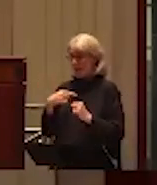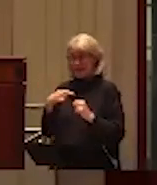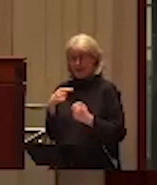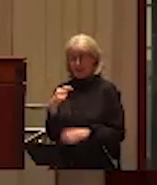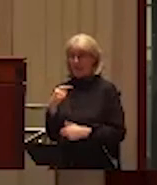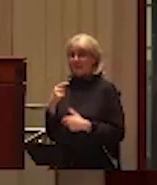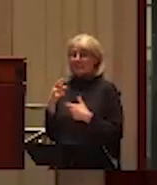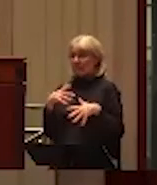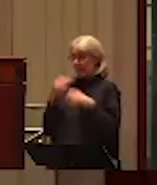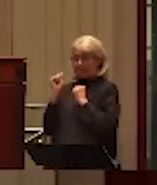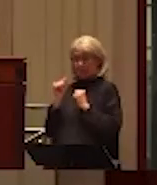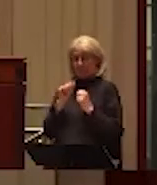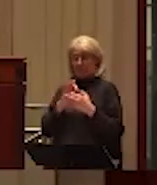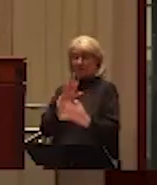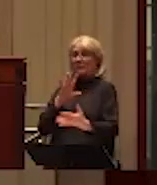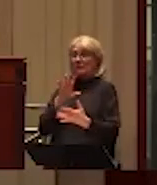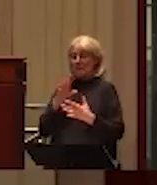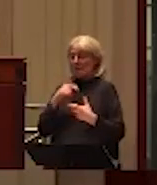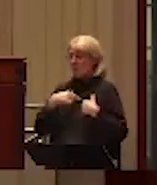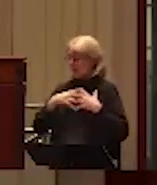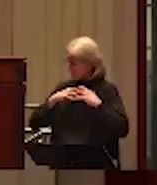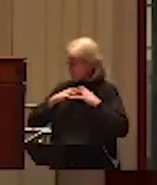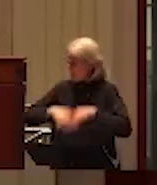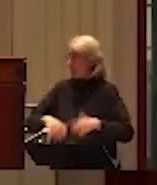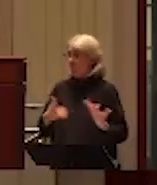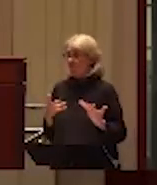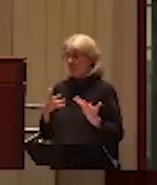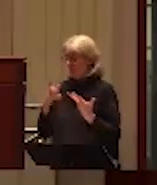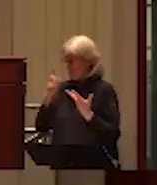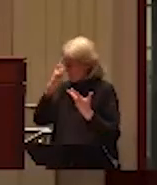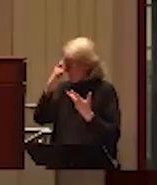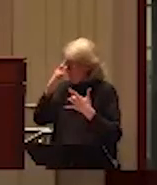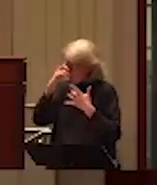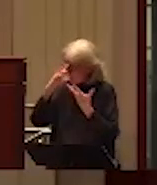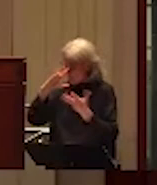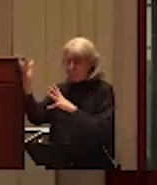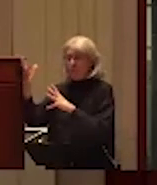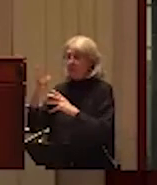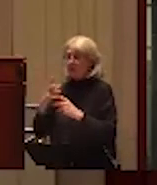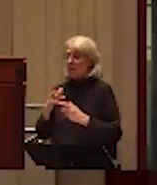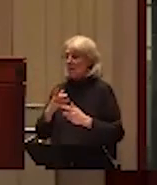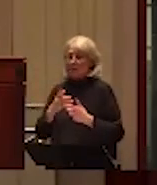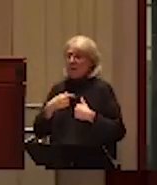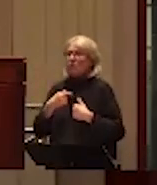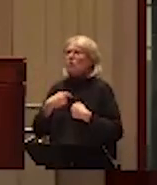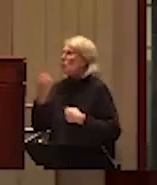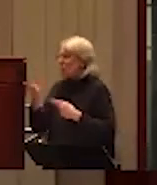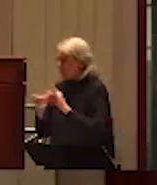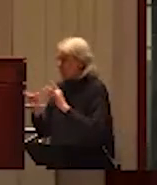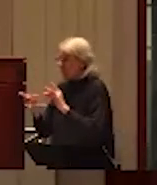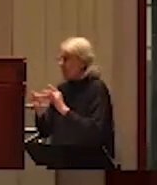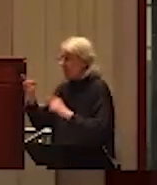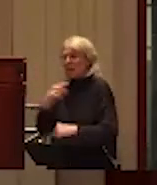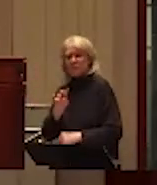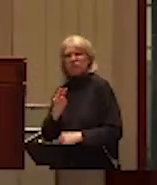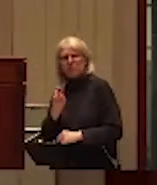I still didn't recognize it as abuse. It wasn't until I was telling someone who knew what the signs of abuse were. And they said, you were abused. And